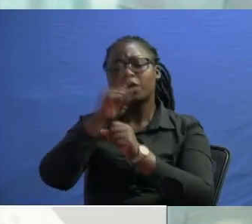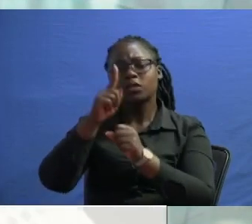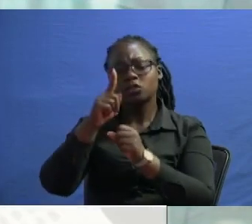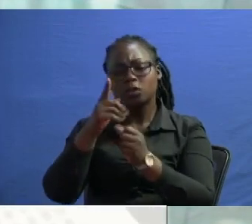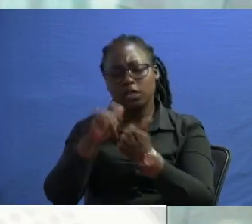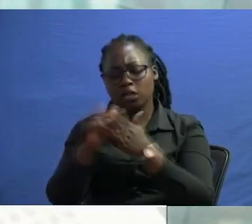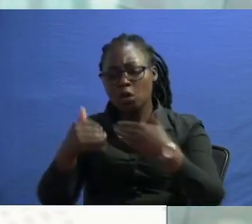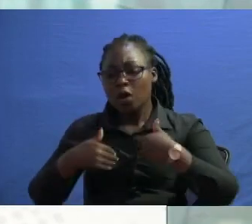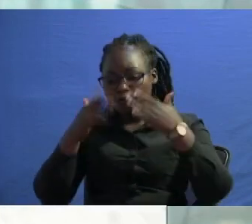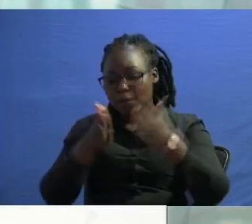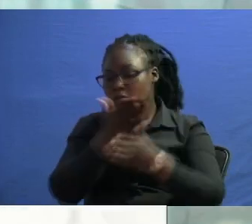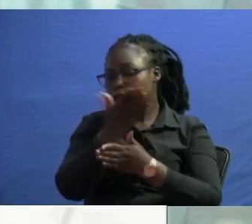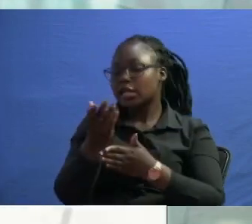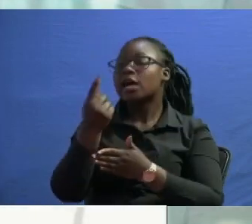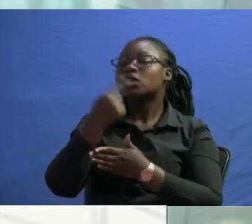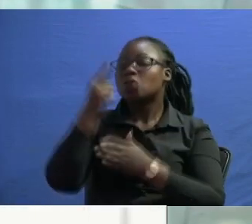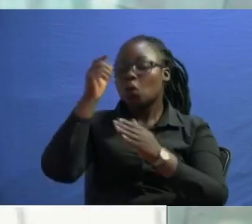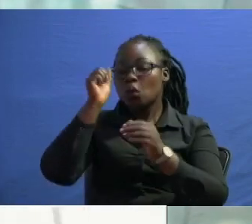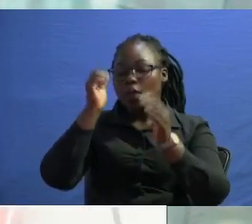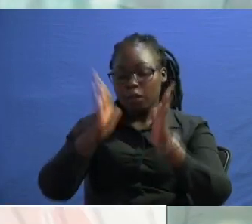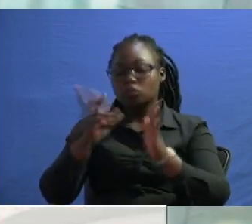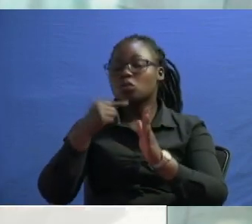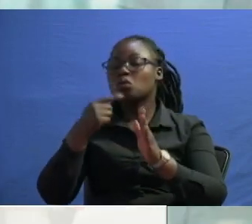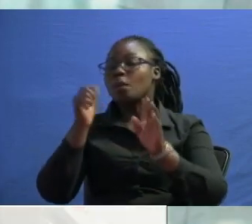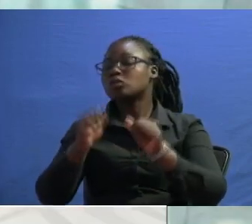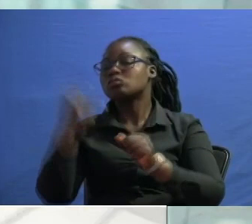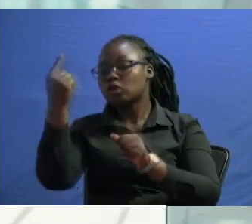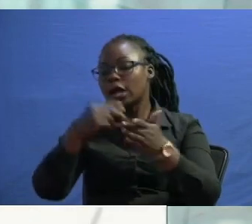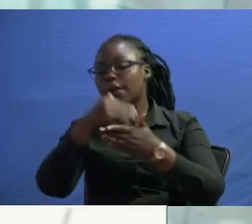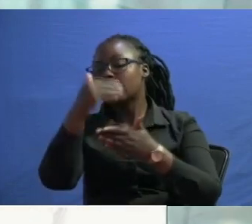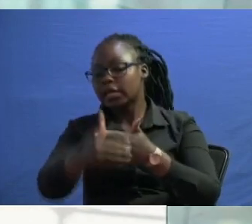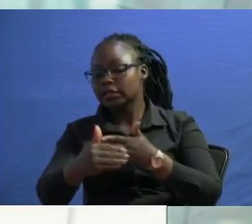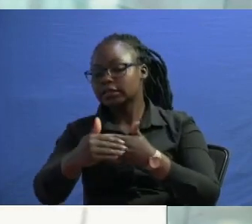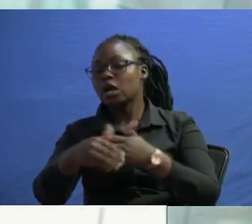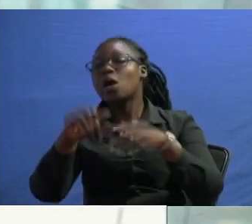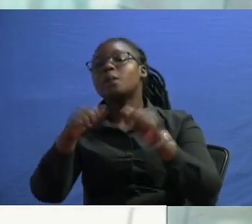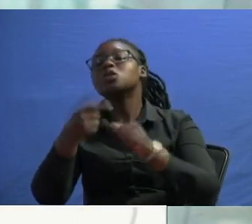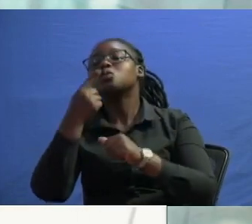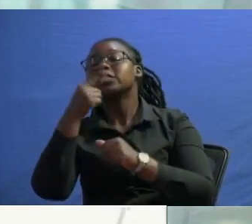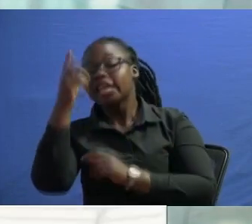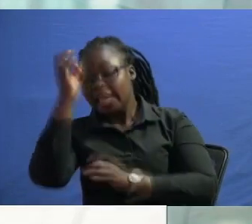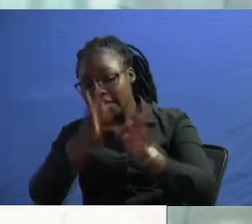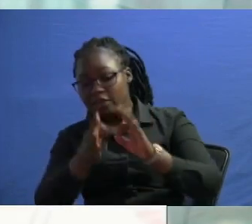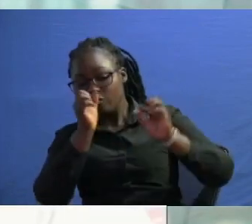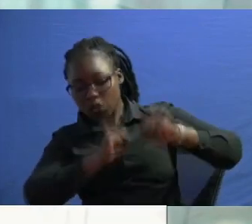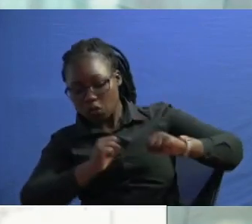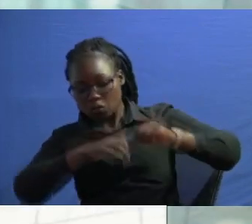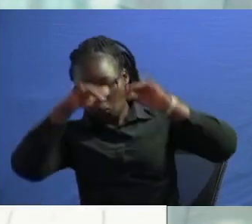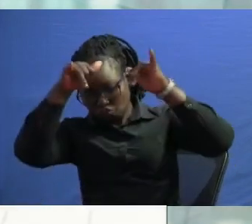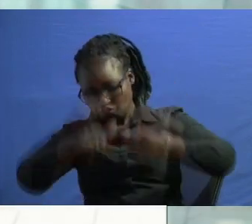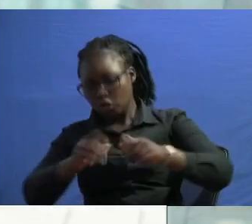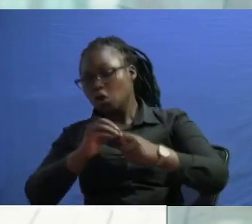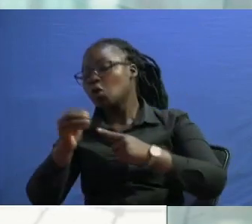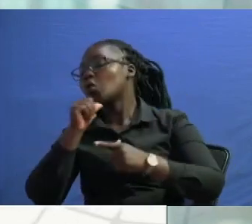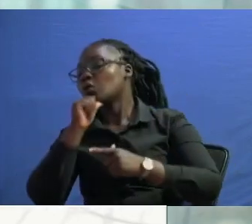see that there's someone in charge so the person who is going to come next is the one who will determine whether the agreement remains or not